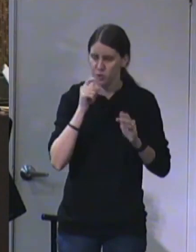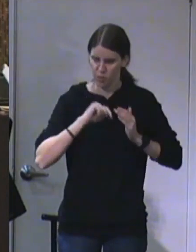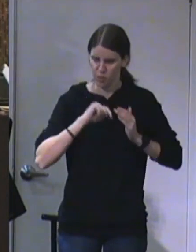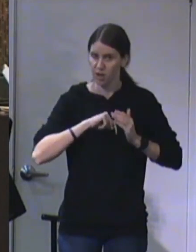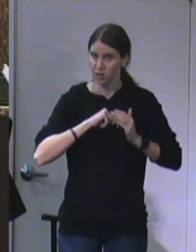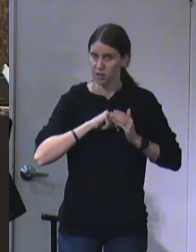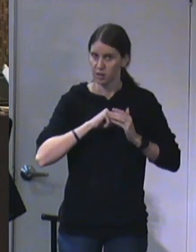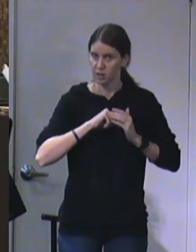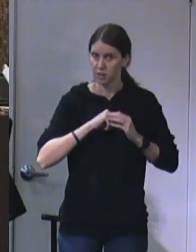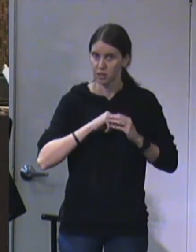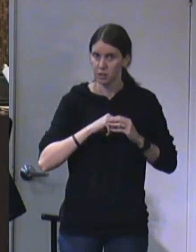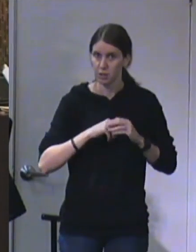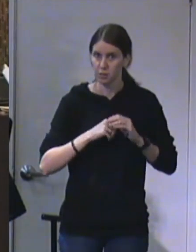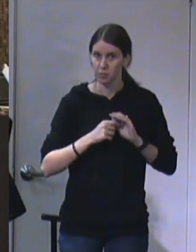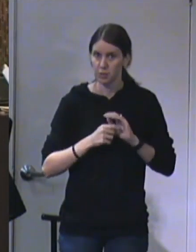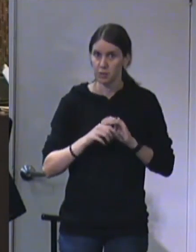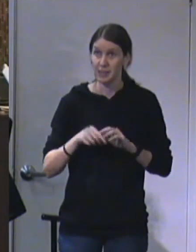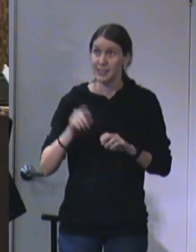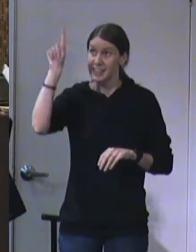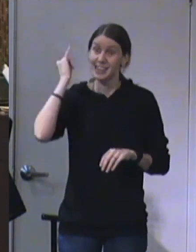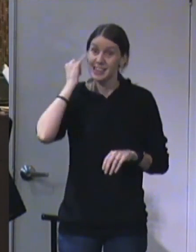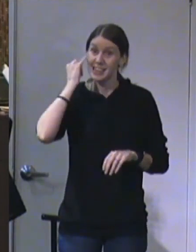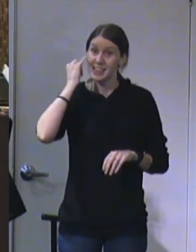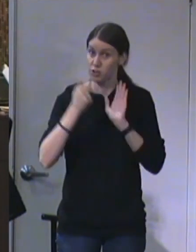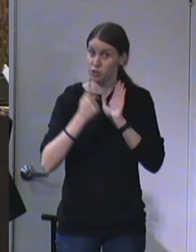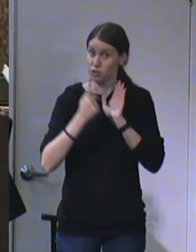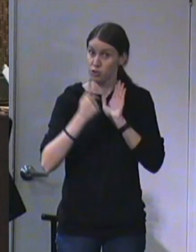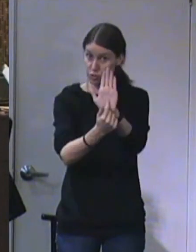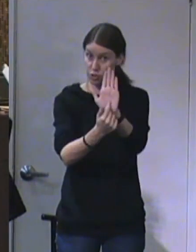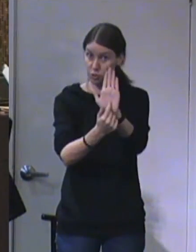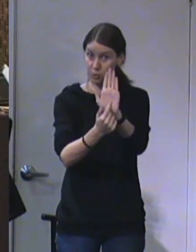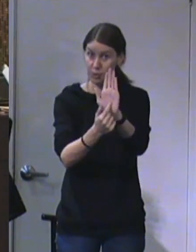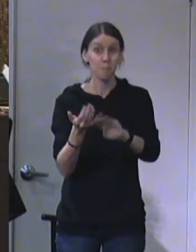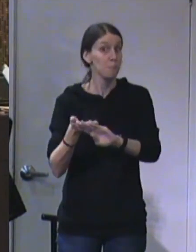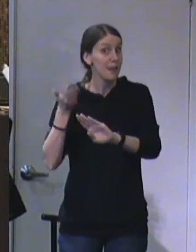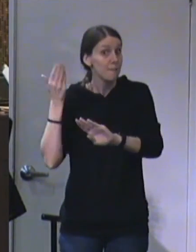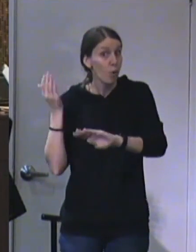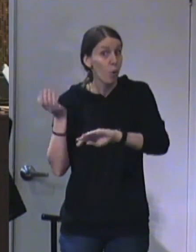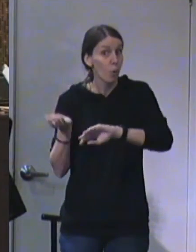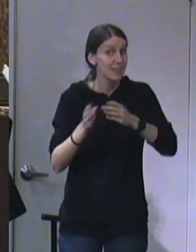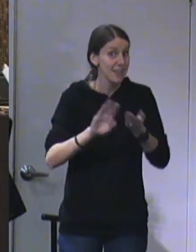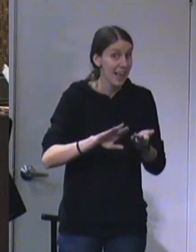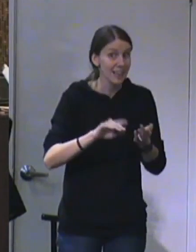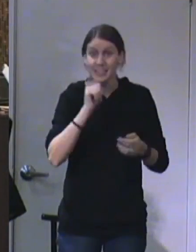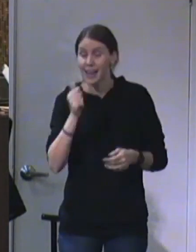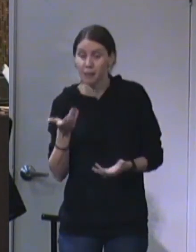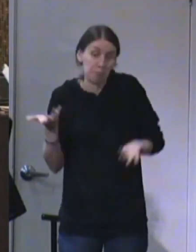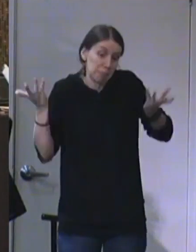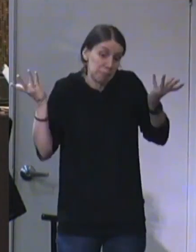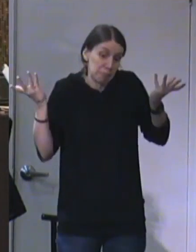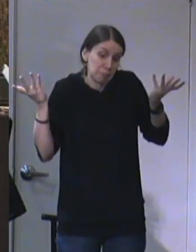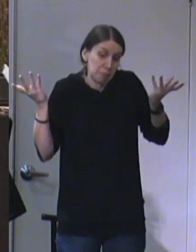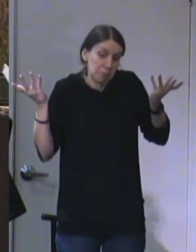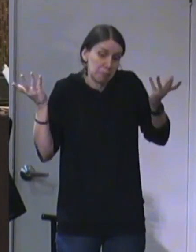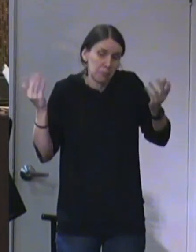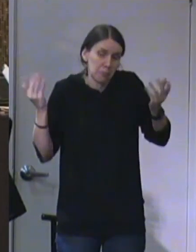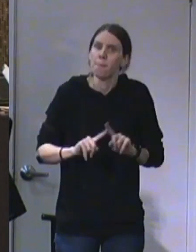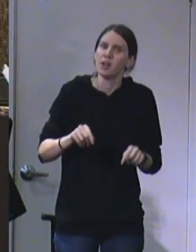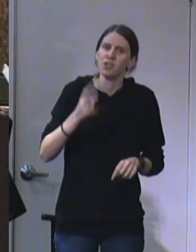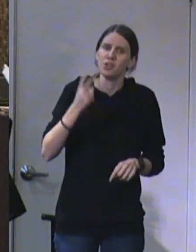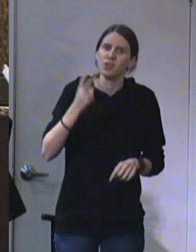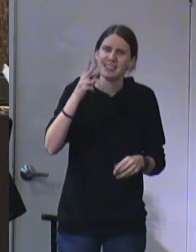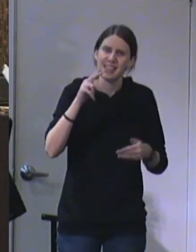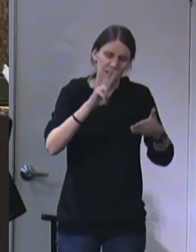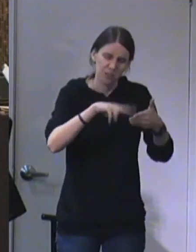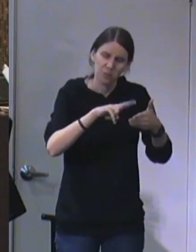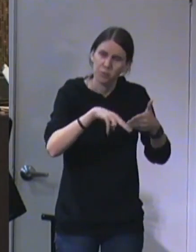you are, whether he shows you that reality before you go to heaven or not, I don't know, but you can